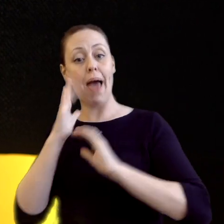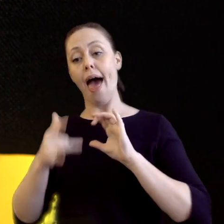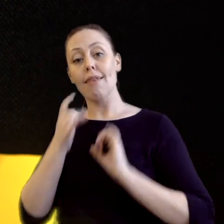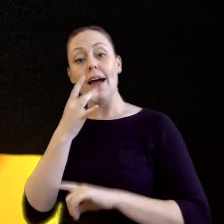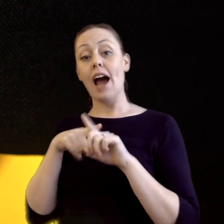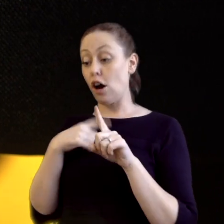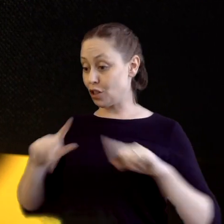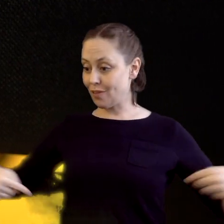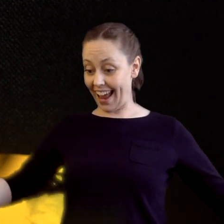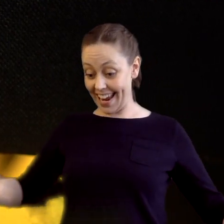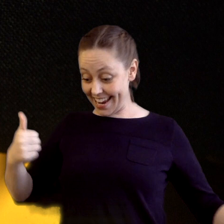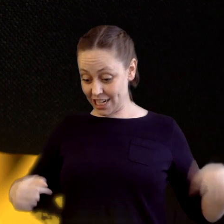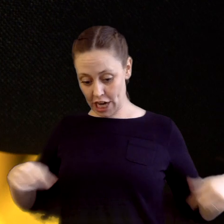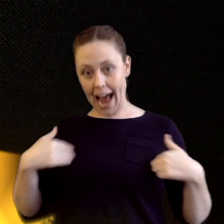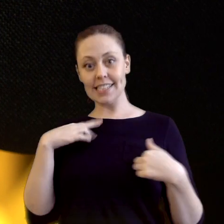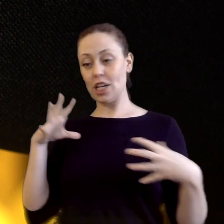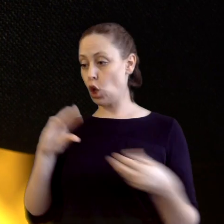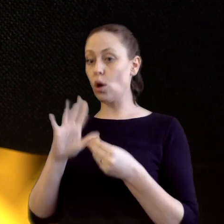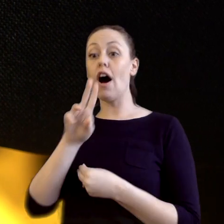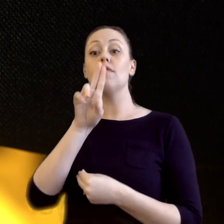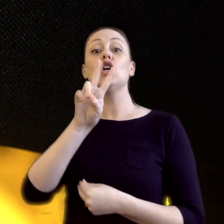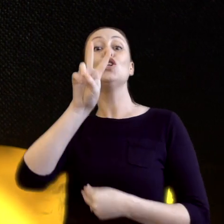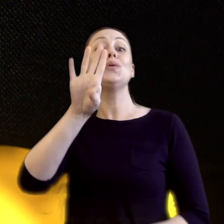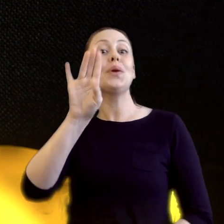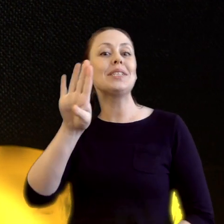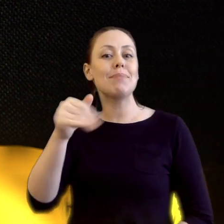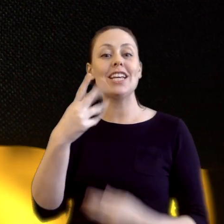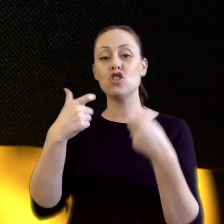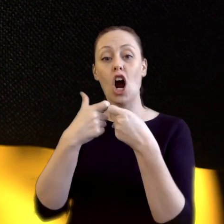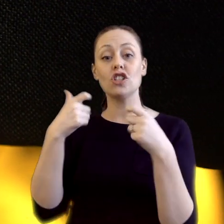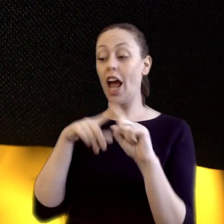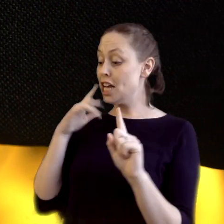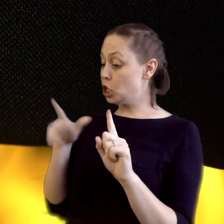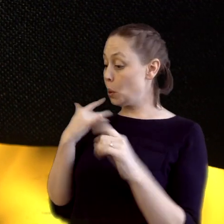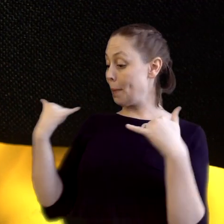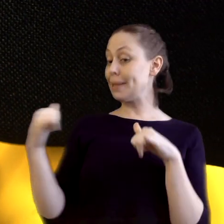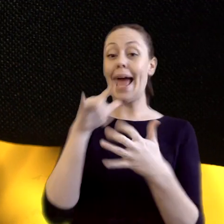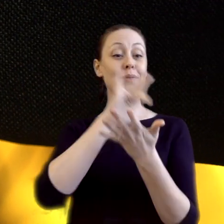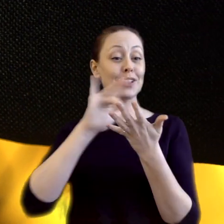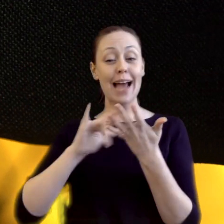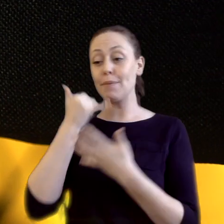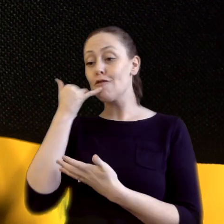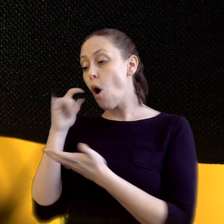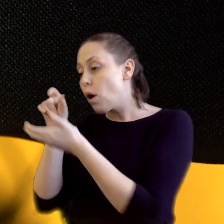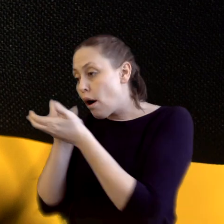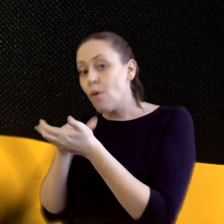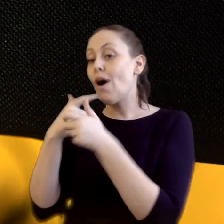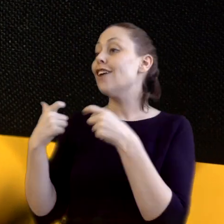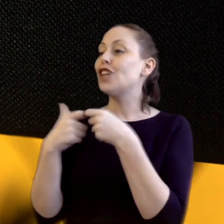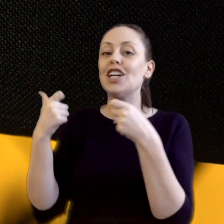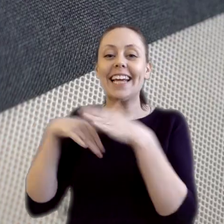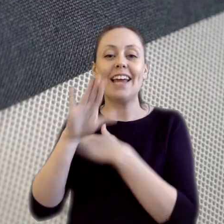extra, each side of the bed comes with a total of two USB chargers. So you can play with your tablet or phone while charging